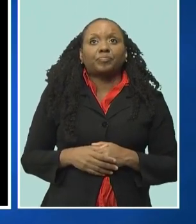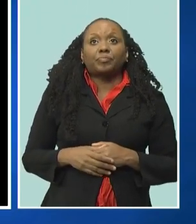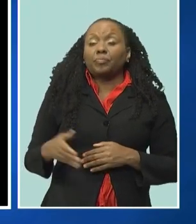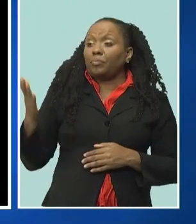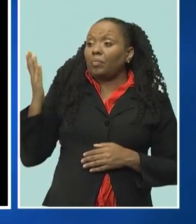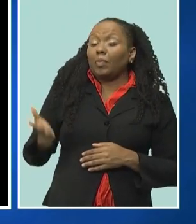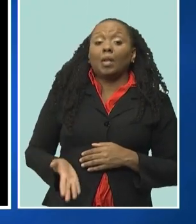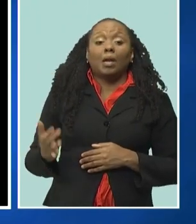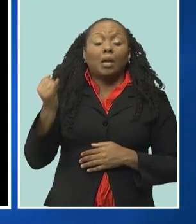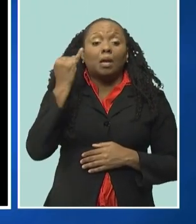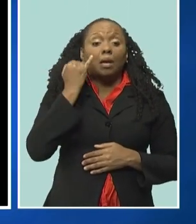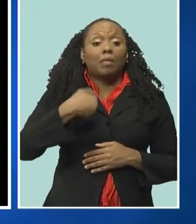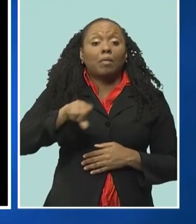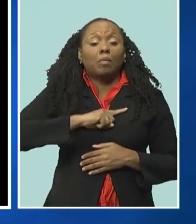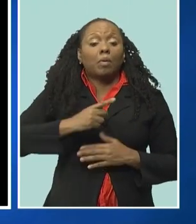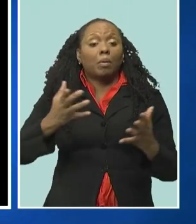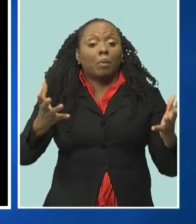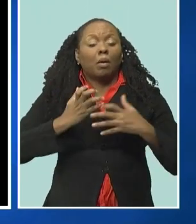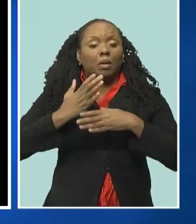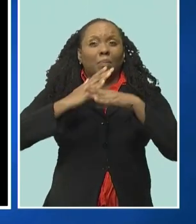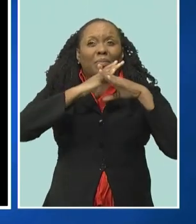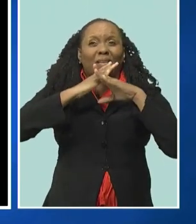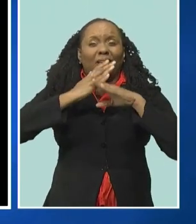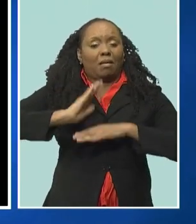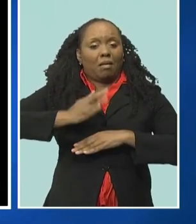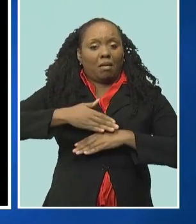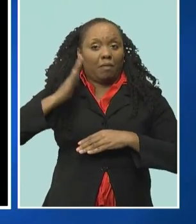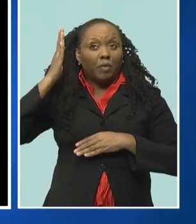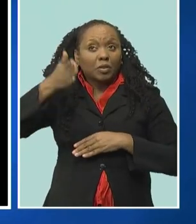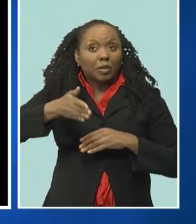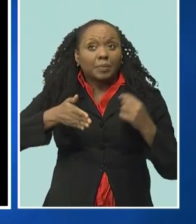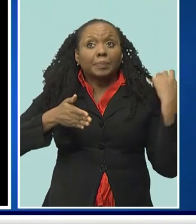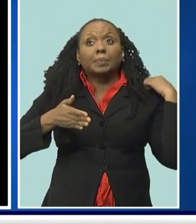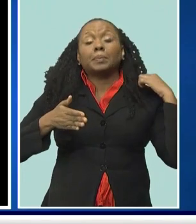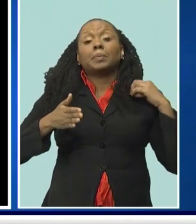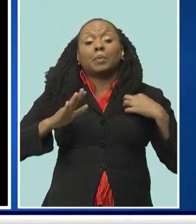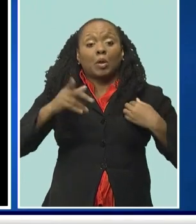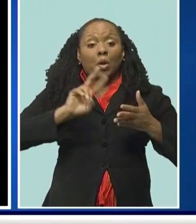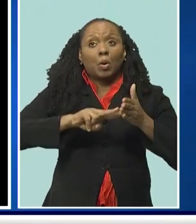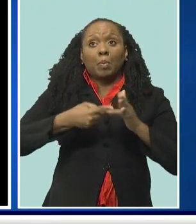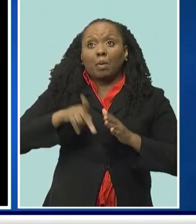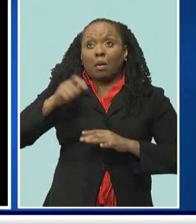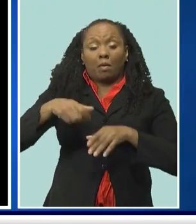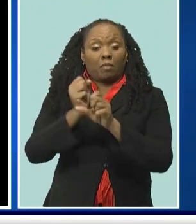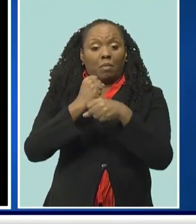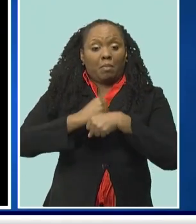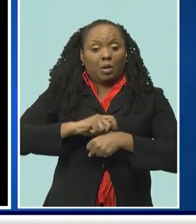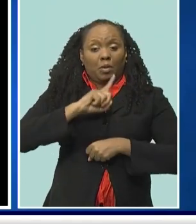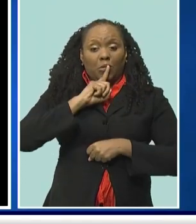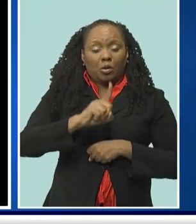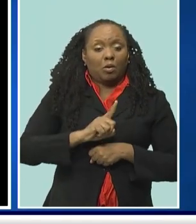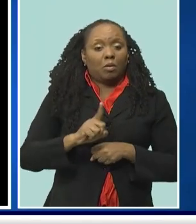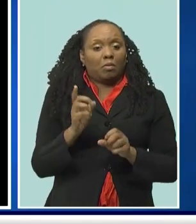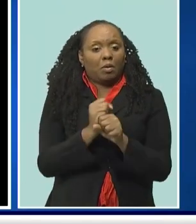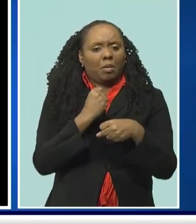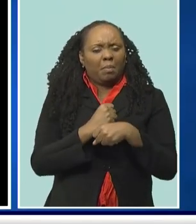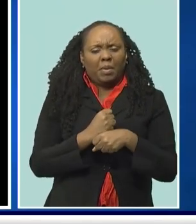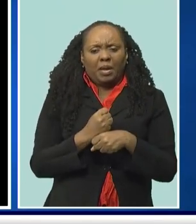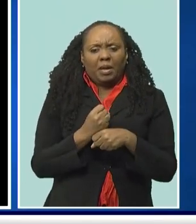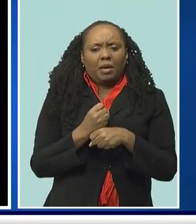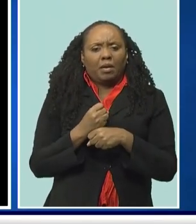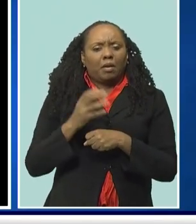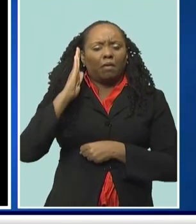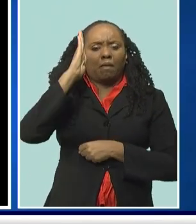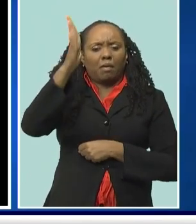be guardians of our future generations, then we must ensure that we do everything in our power to secure a sustainable